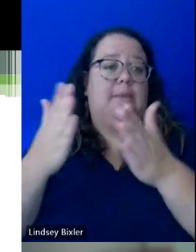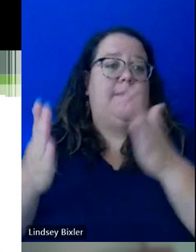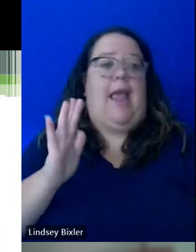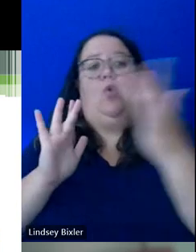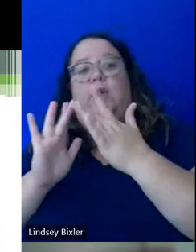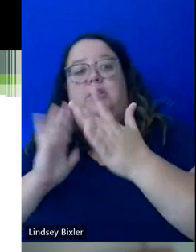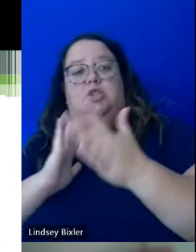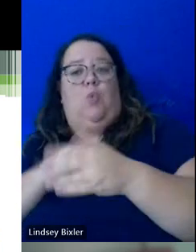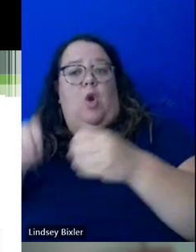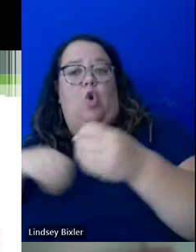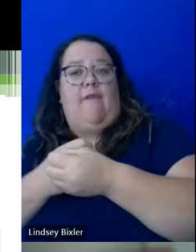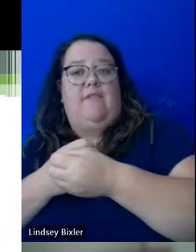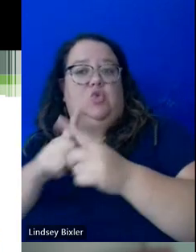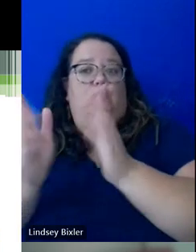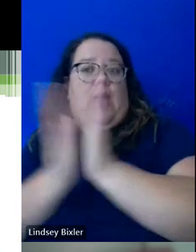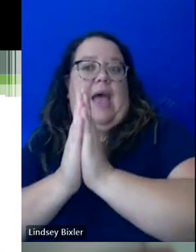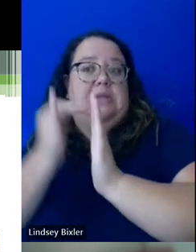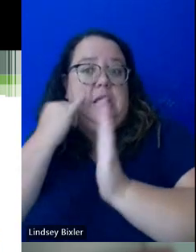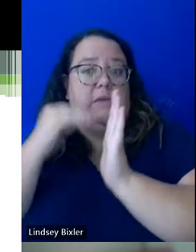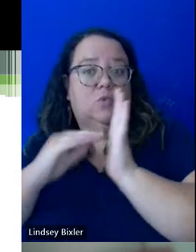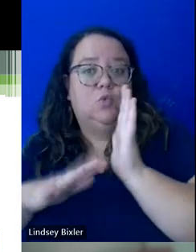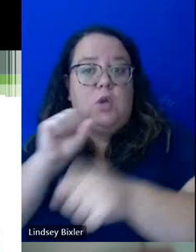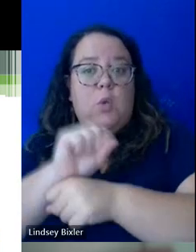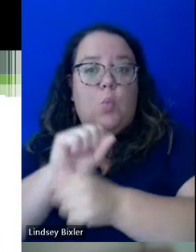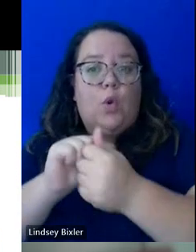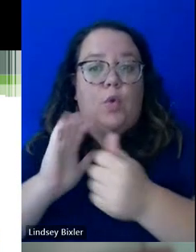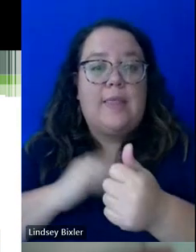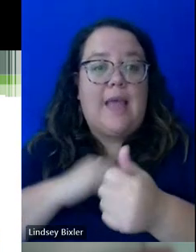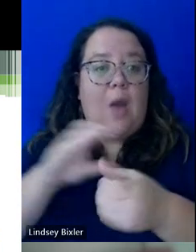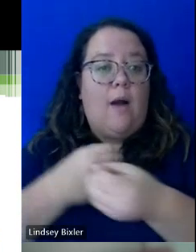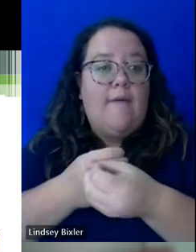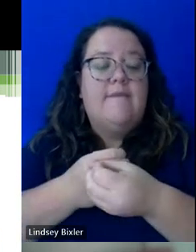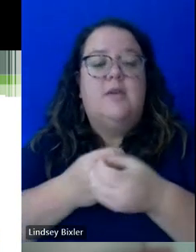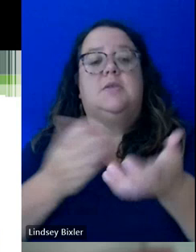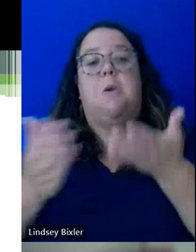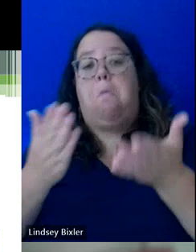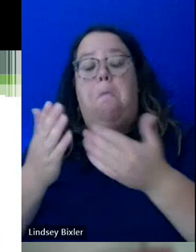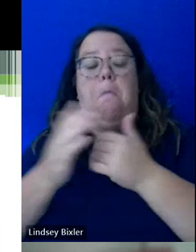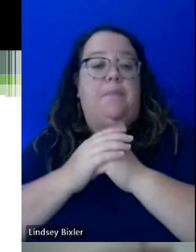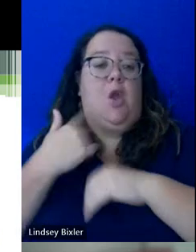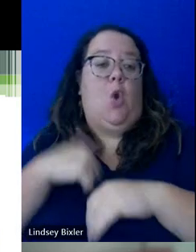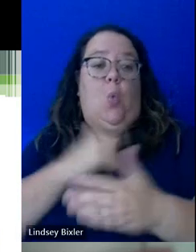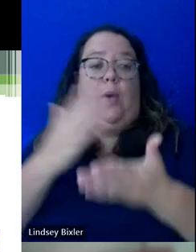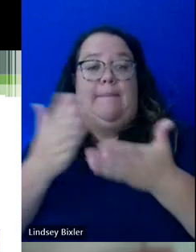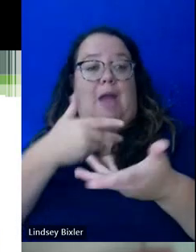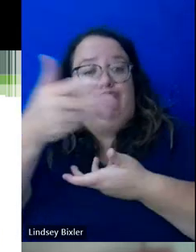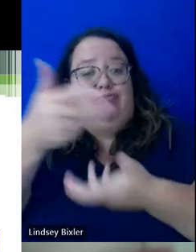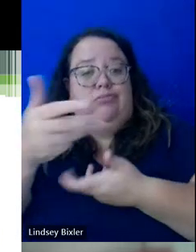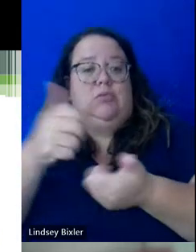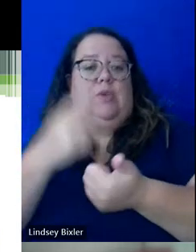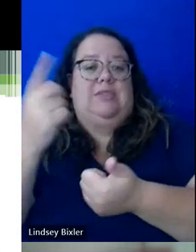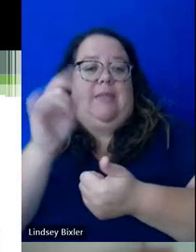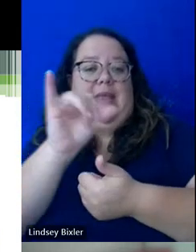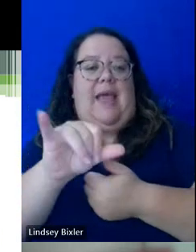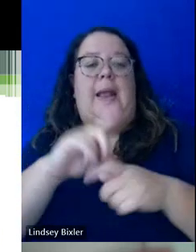our office to ask, you know, if a student is working with our office, you know, we might interact around something like that. But